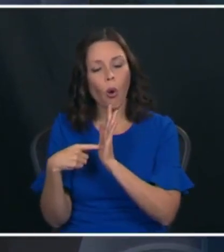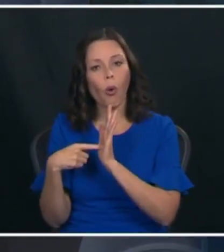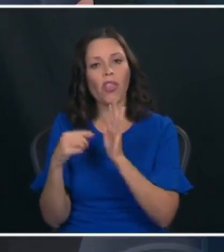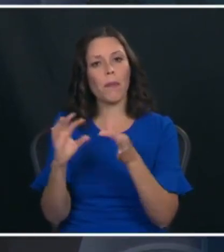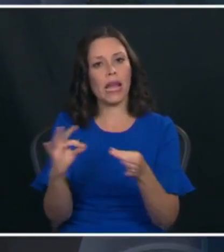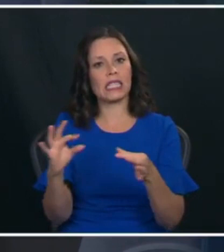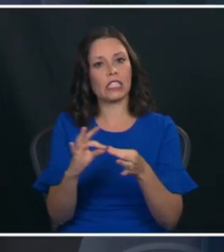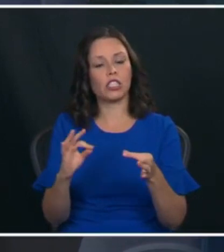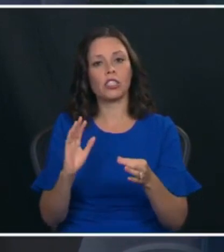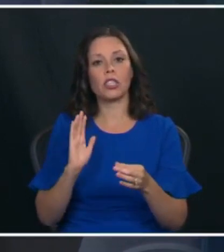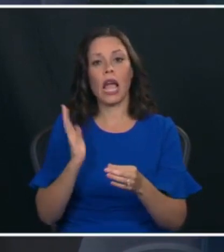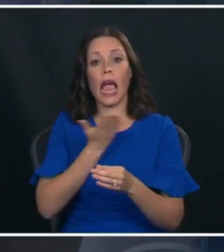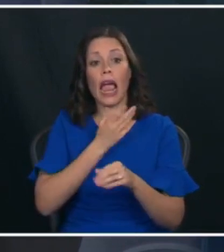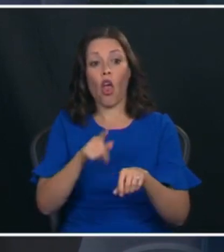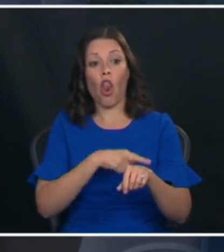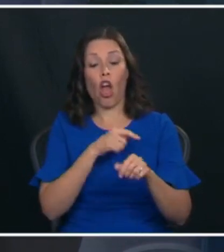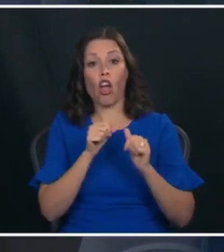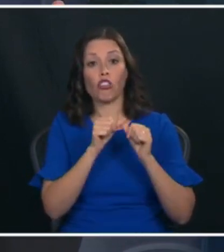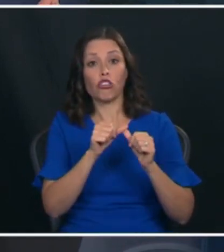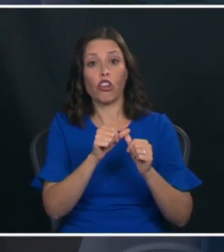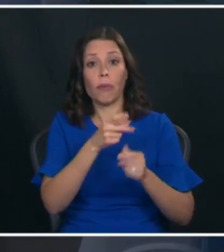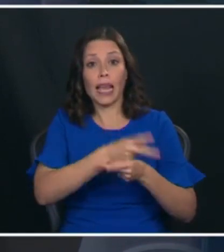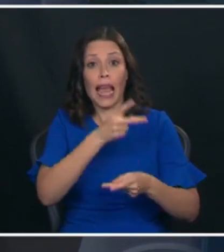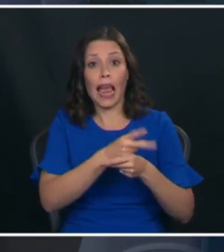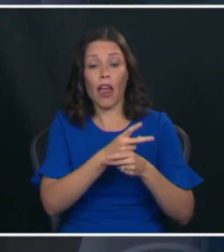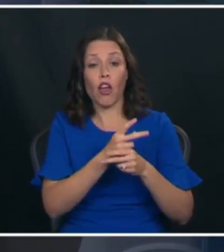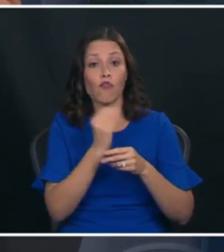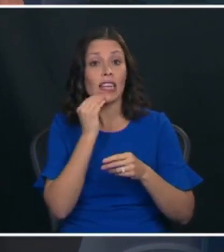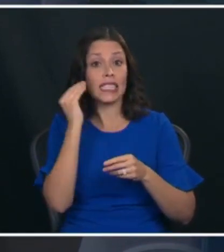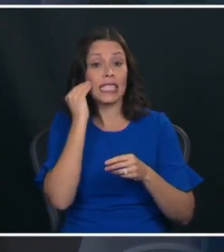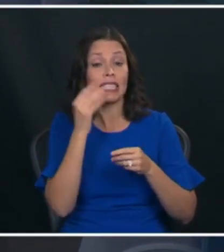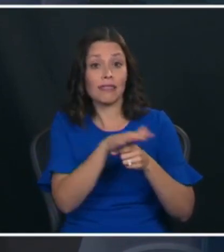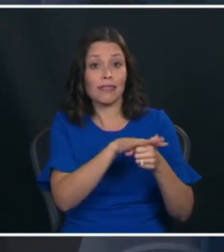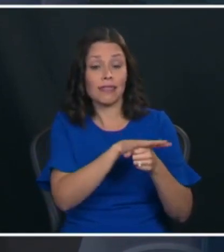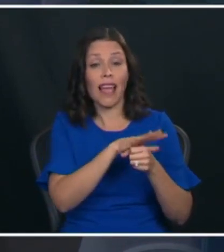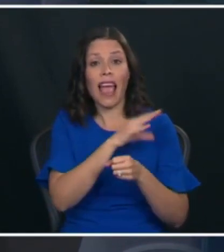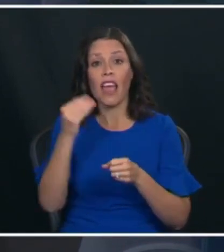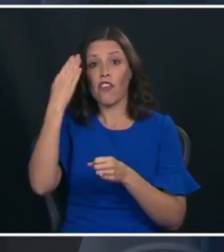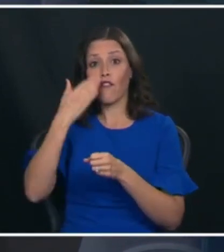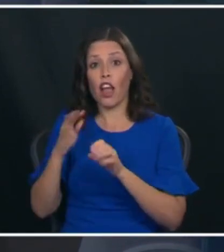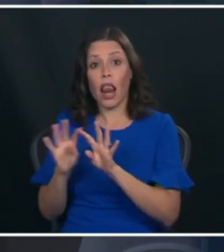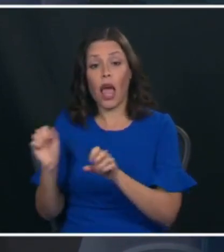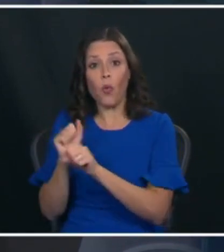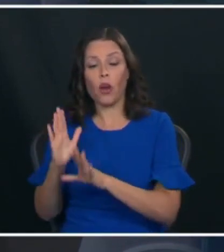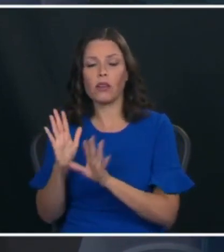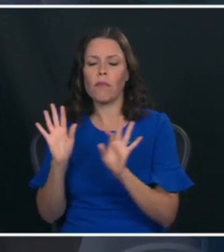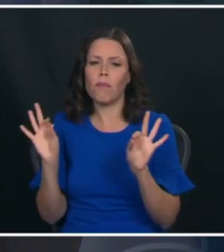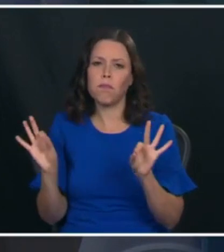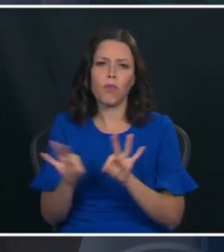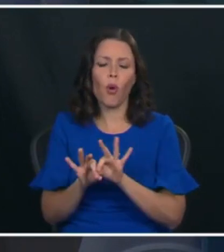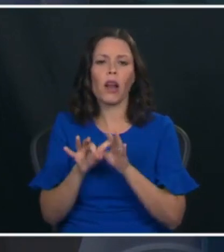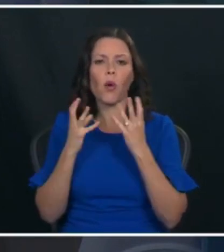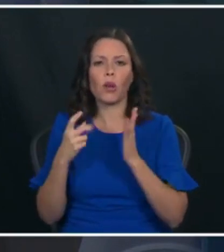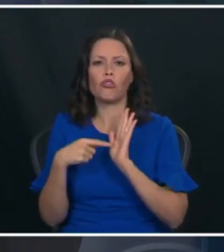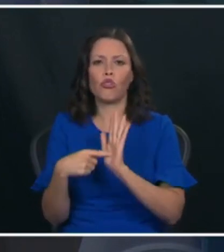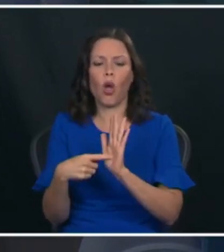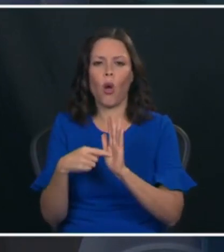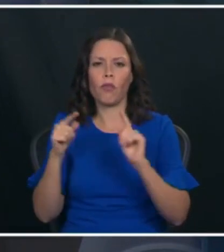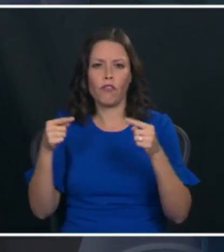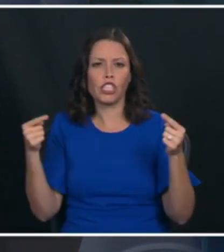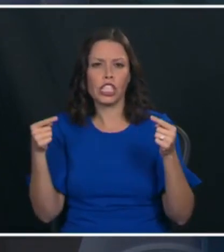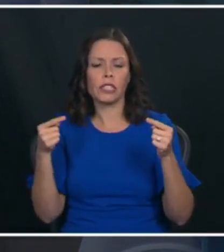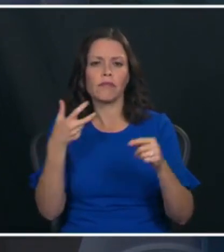is you know our long-term care facility residents and our frontline workers are paramount and importance and he wants to set an example in that regard would